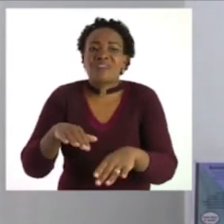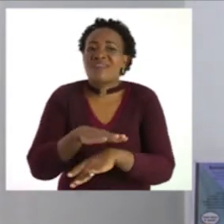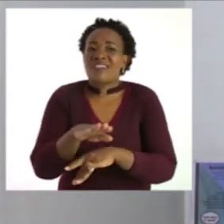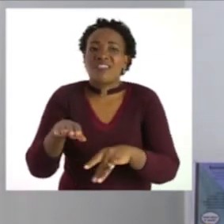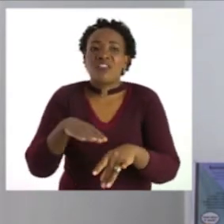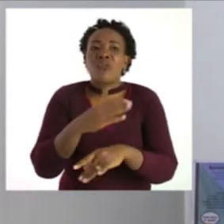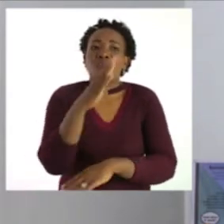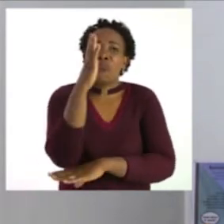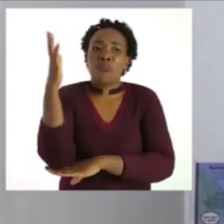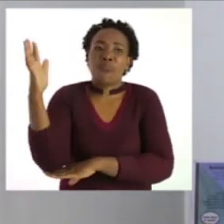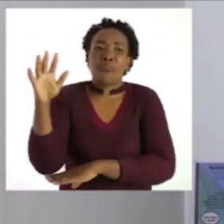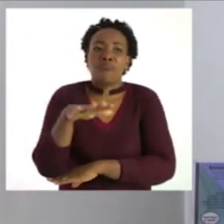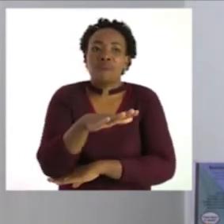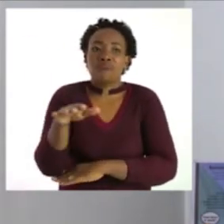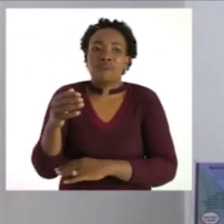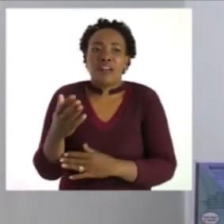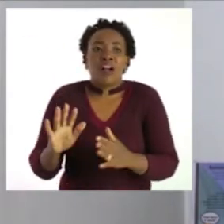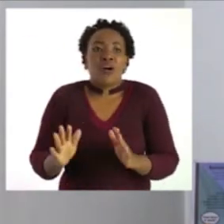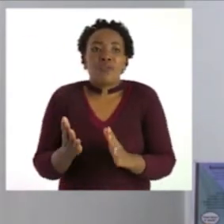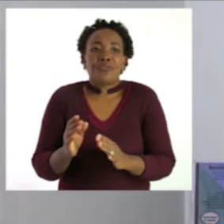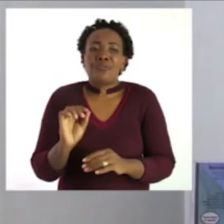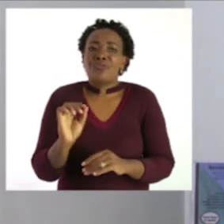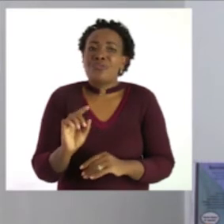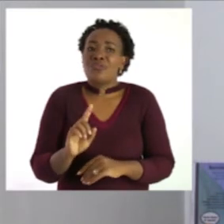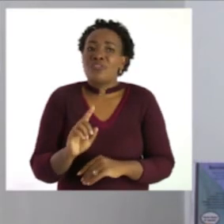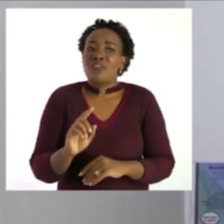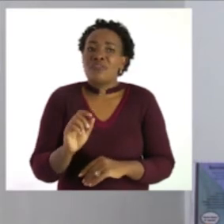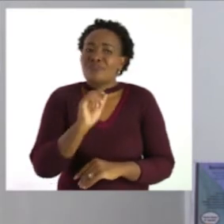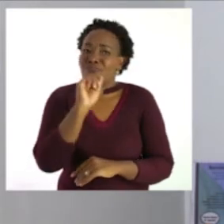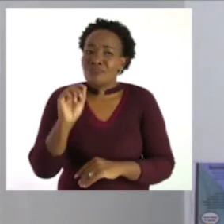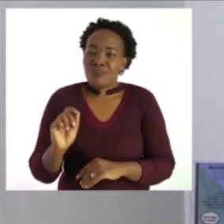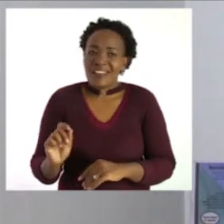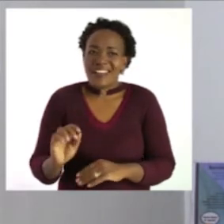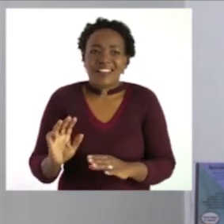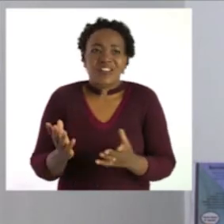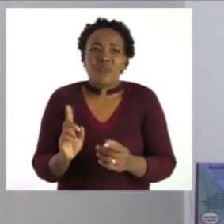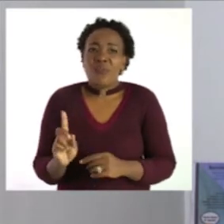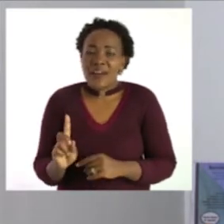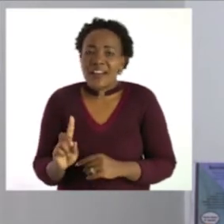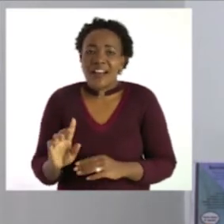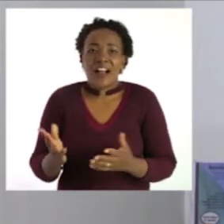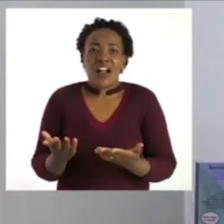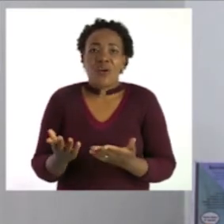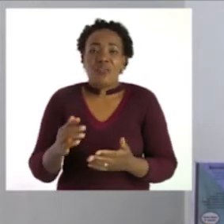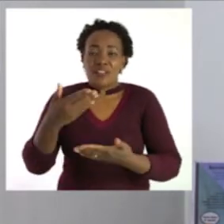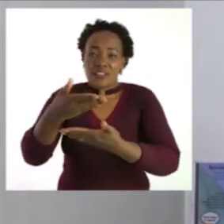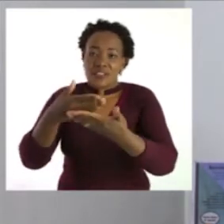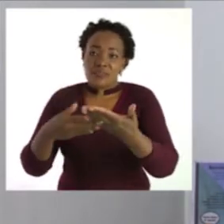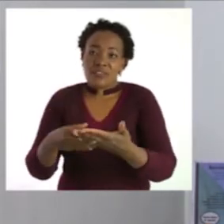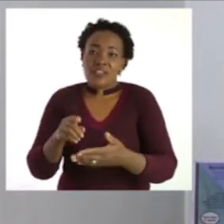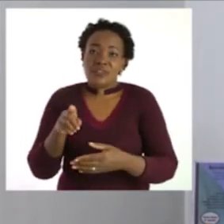what do you do when you are writing a composition here in our booklet